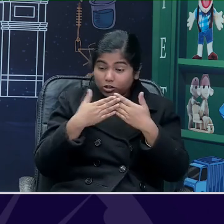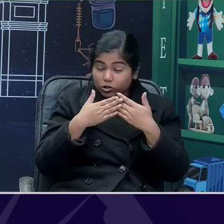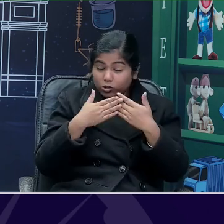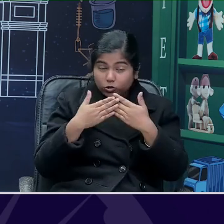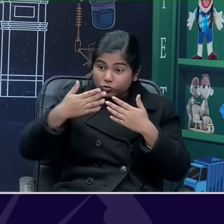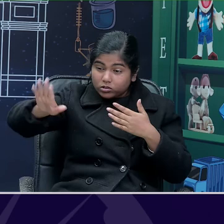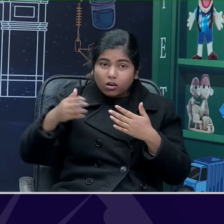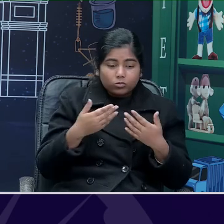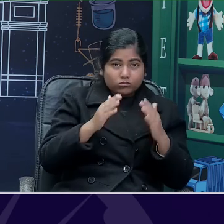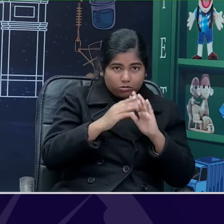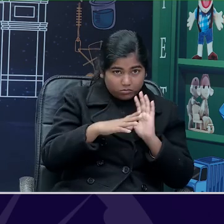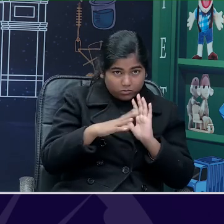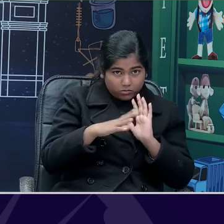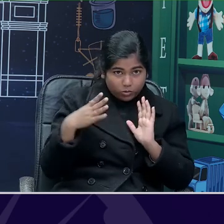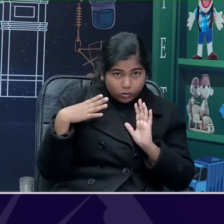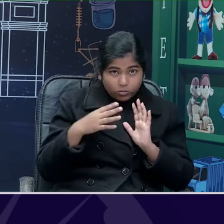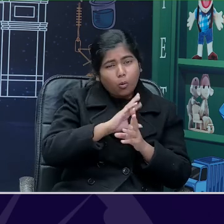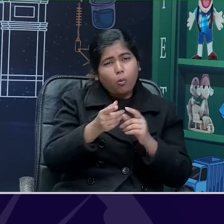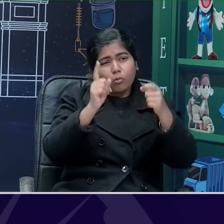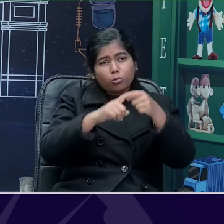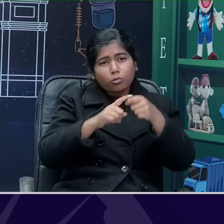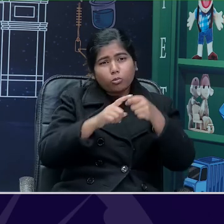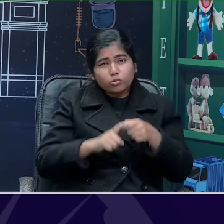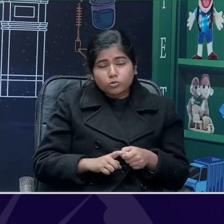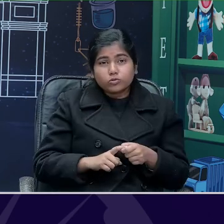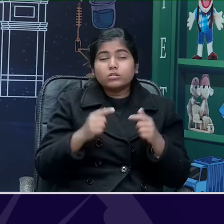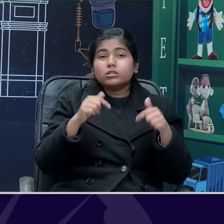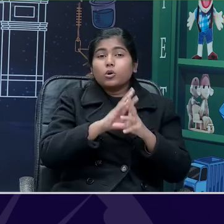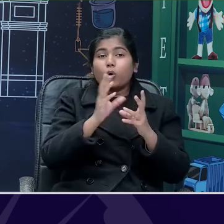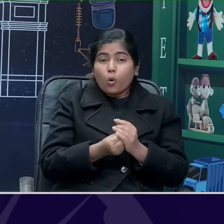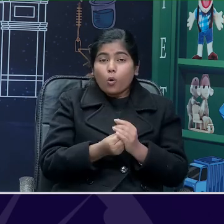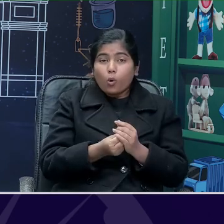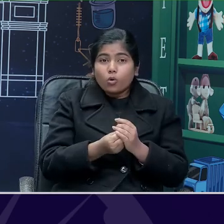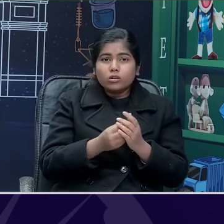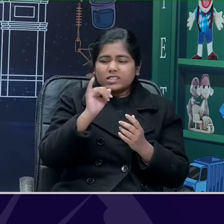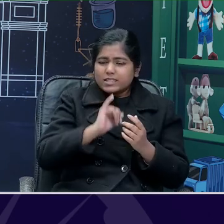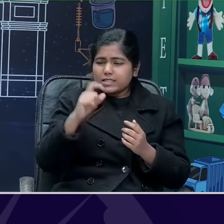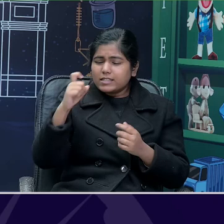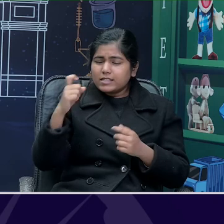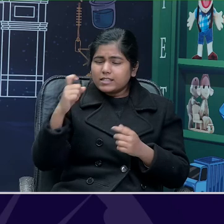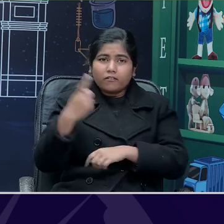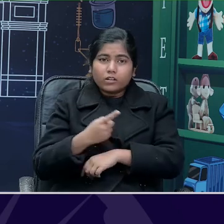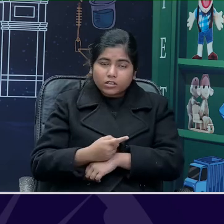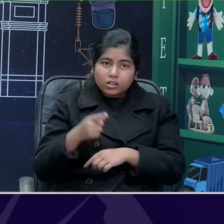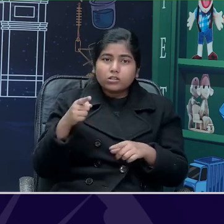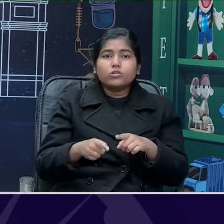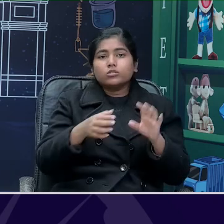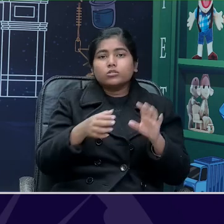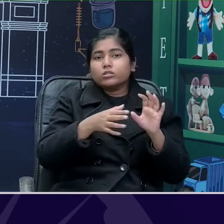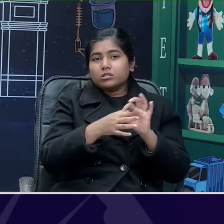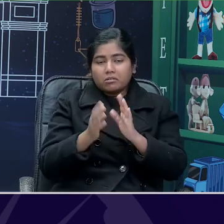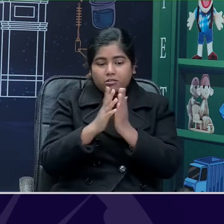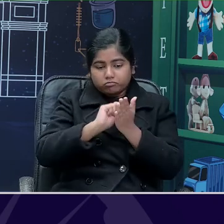you, for your arrival? So, all of that, you know, over a period of 6-7 days, you know, write diary entries for that